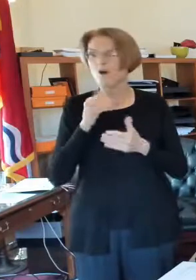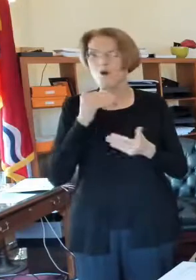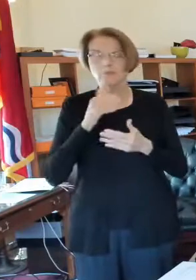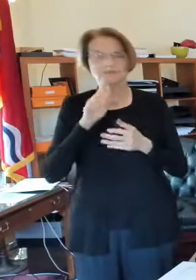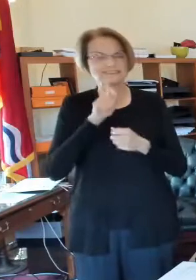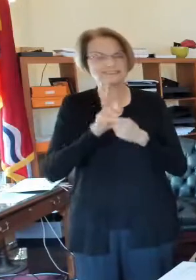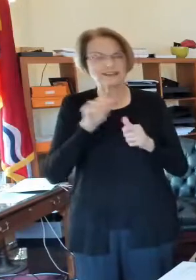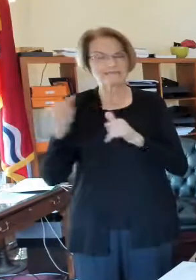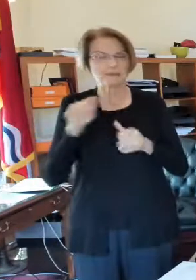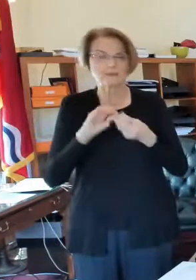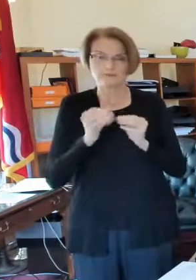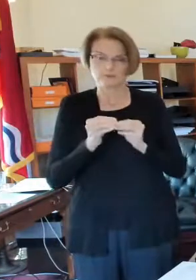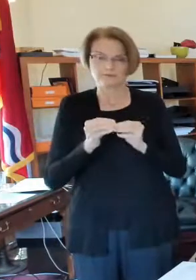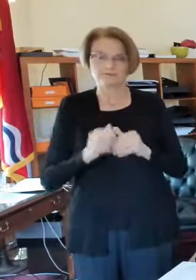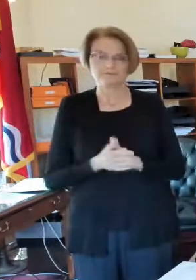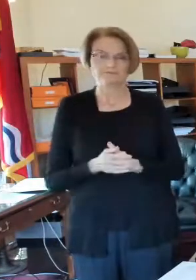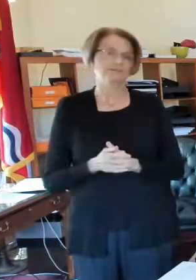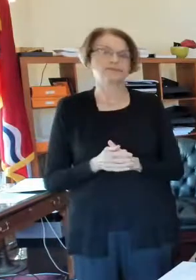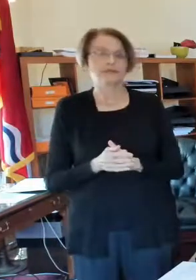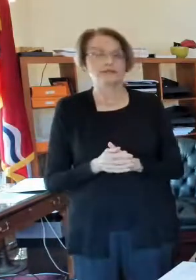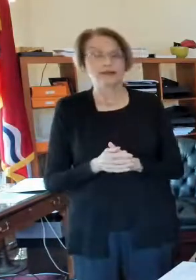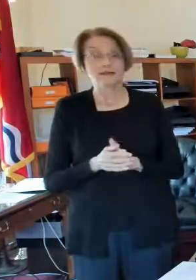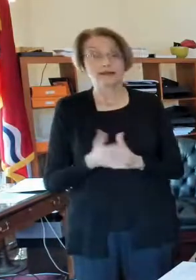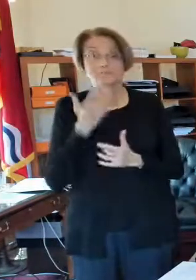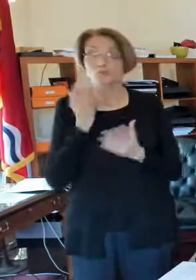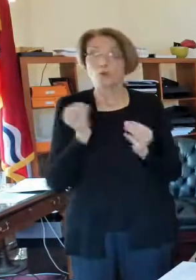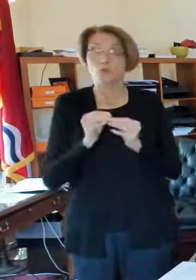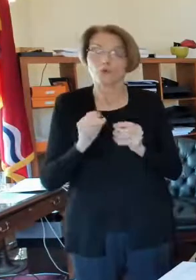So I always want it to be more.